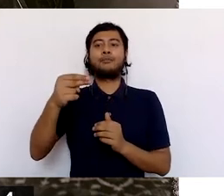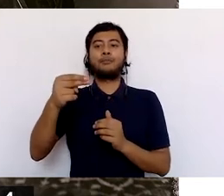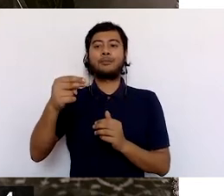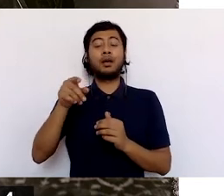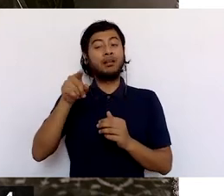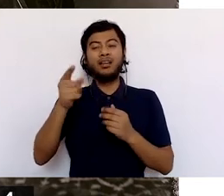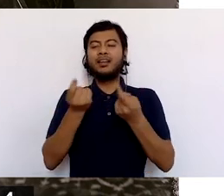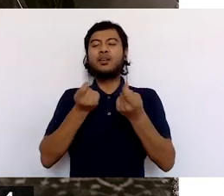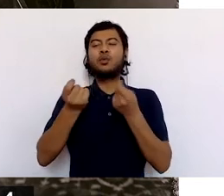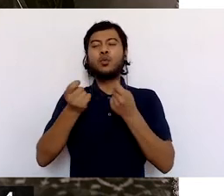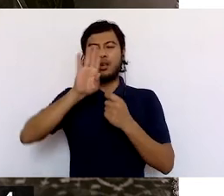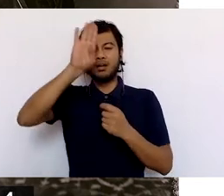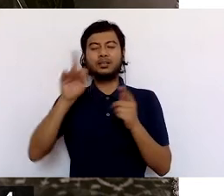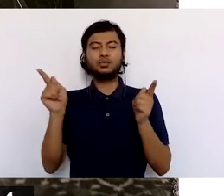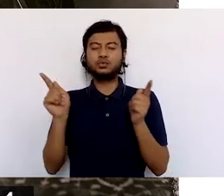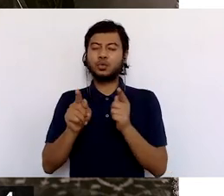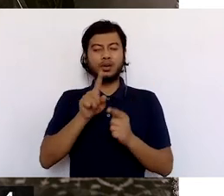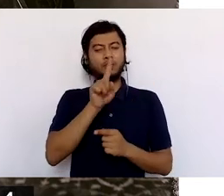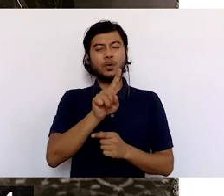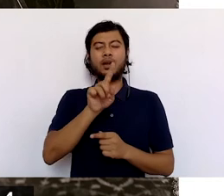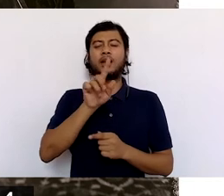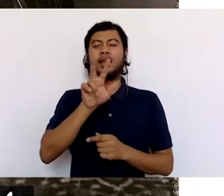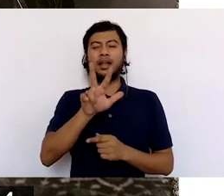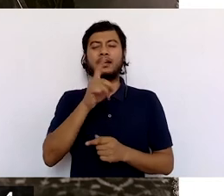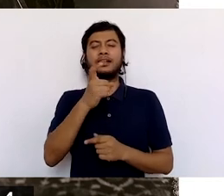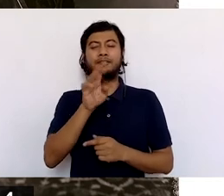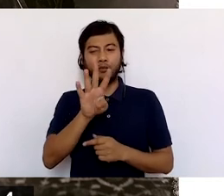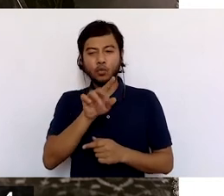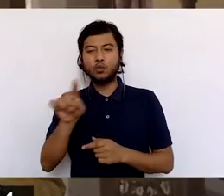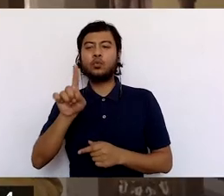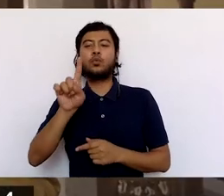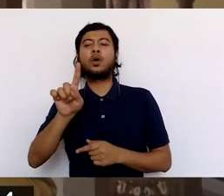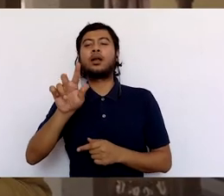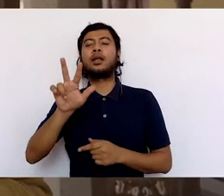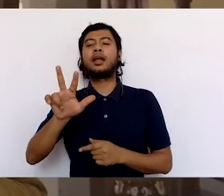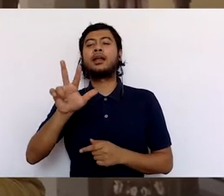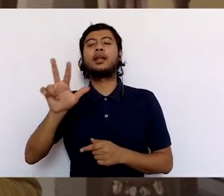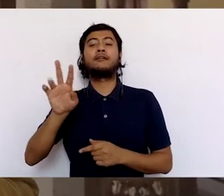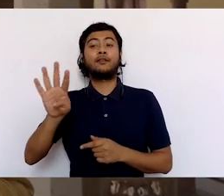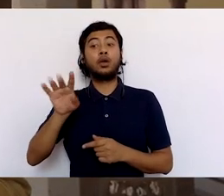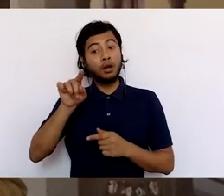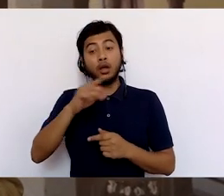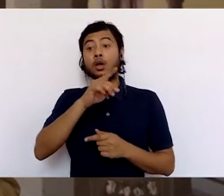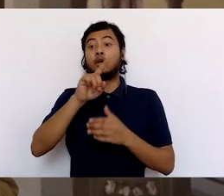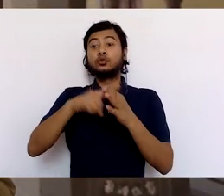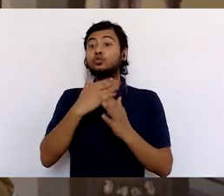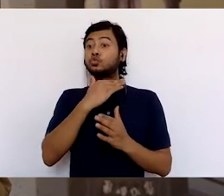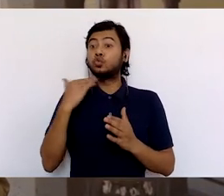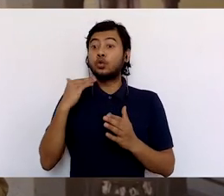discussing today, and sadly had the shortest reign from 1874 to 1884. He too was married to a Jodhpur